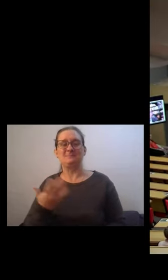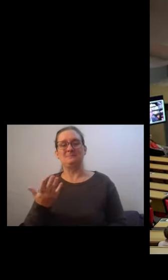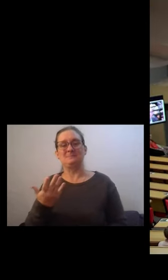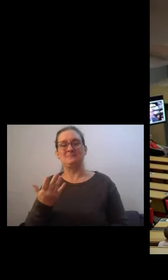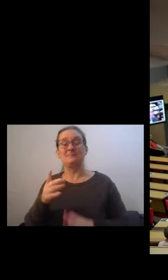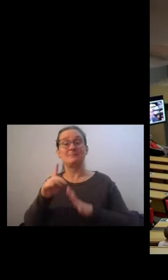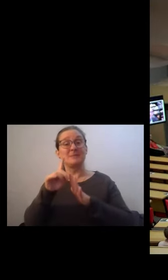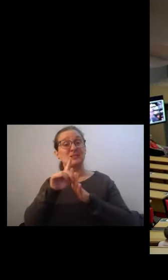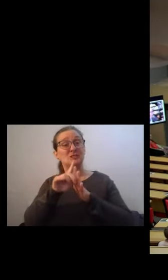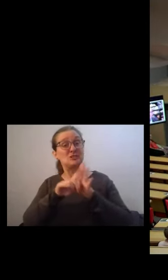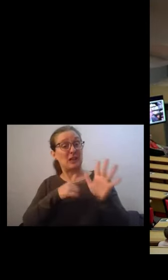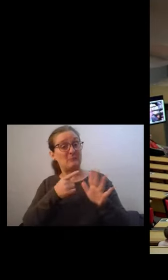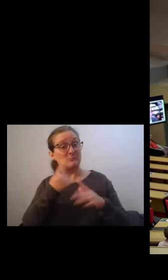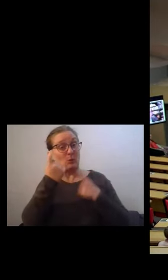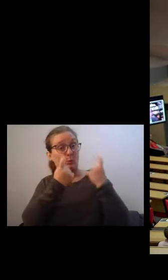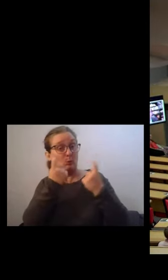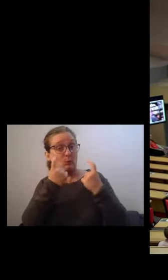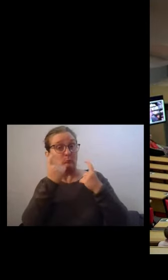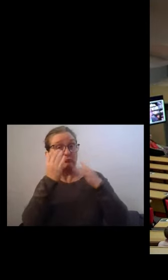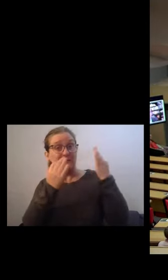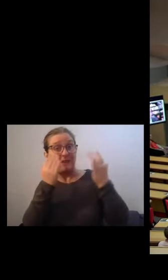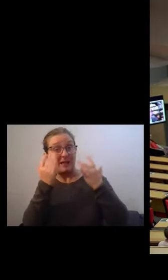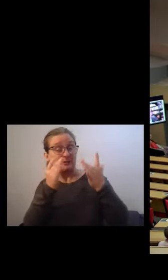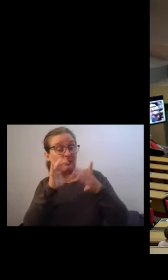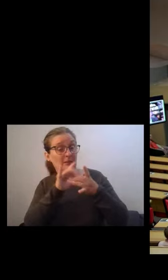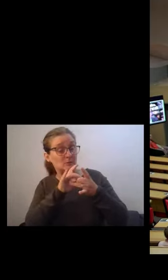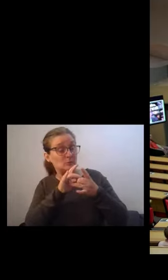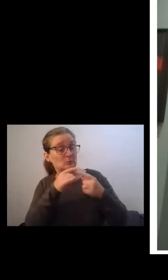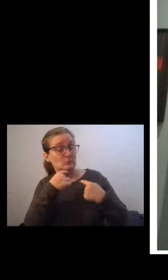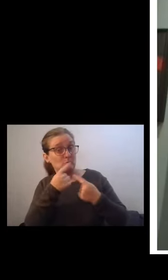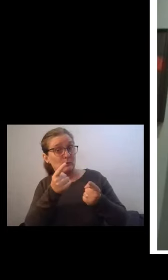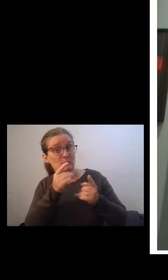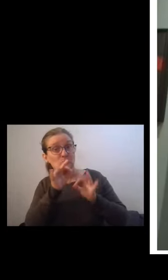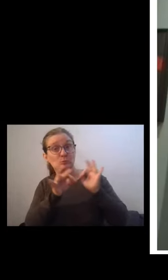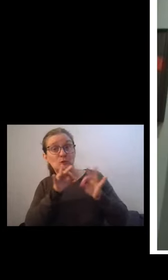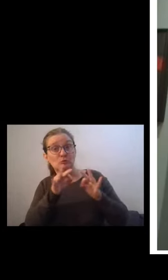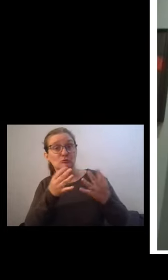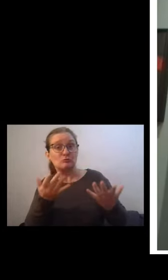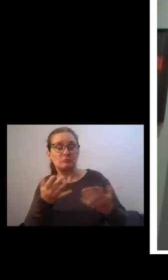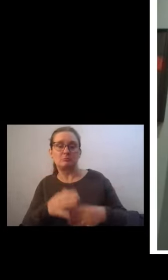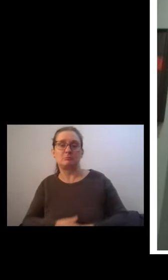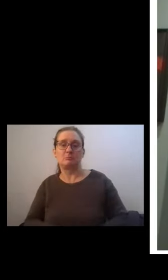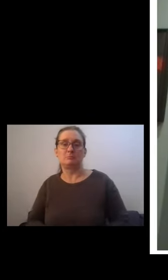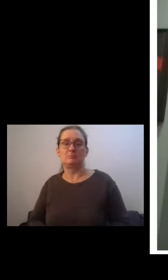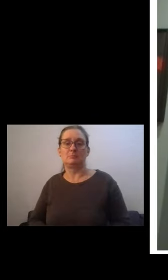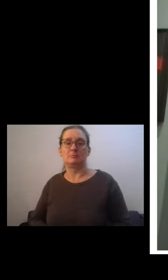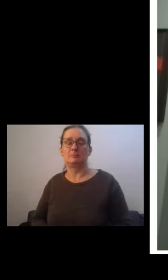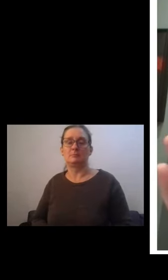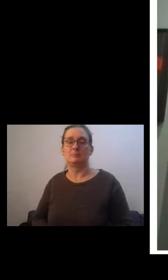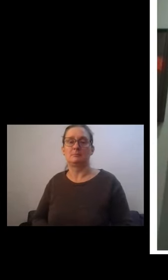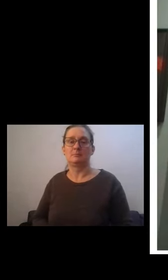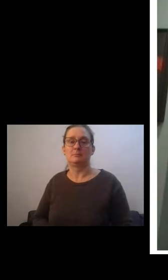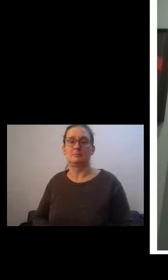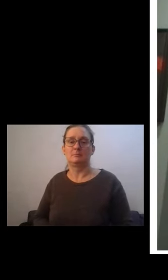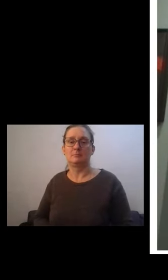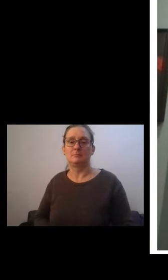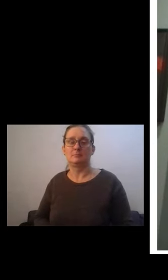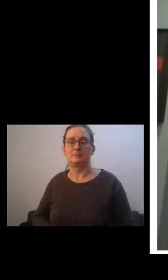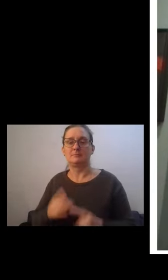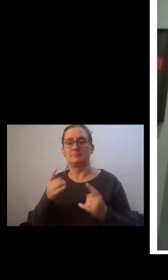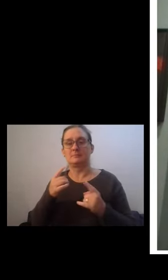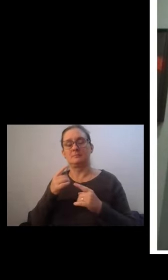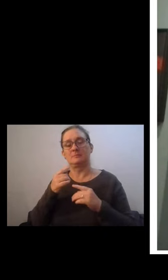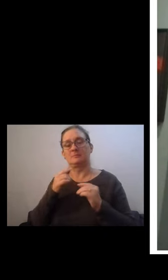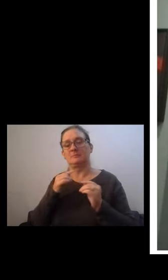some reflections around the comments and questions? Well, I'm just going to talk on question number two and say